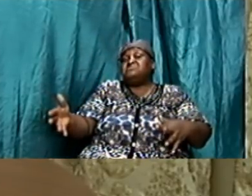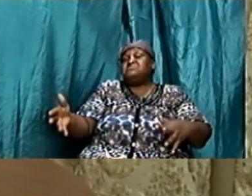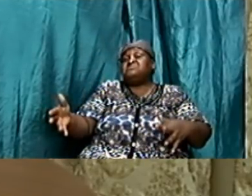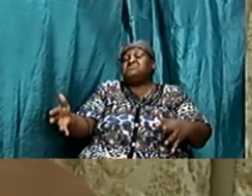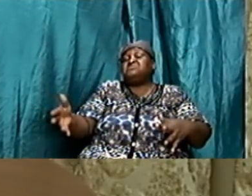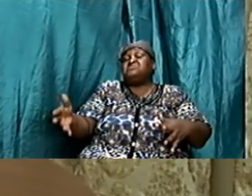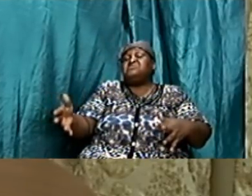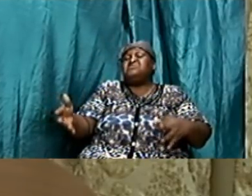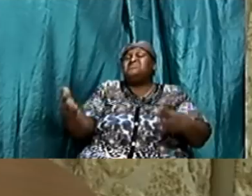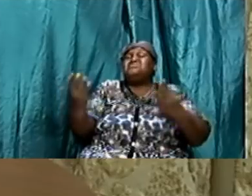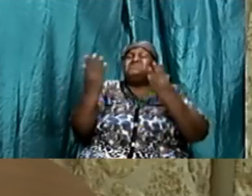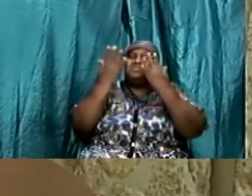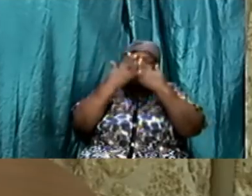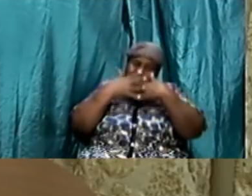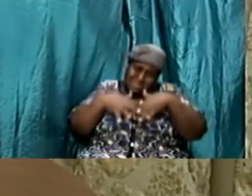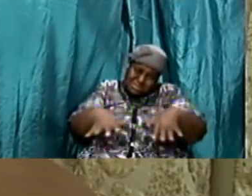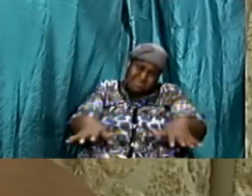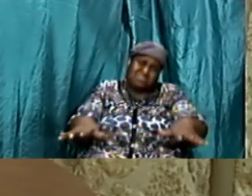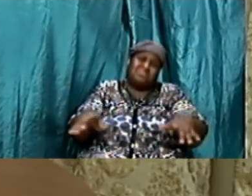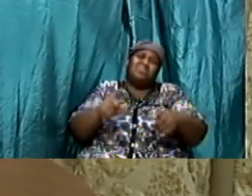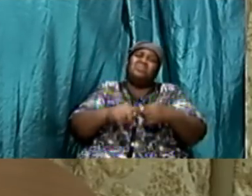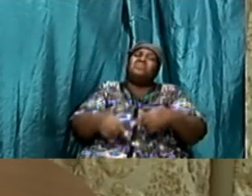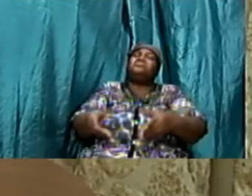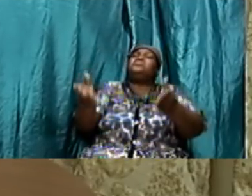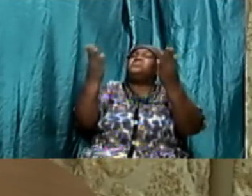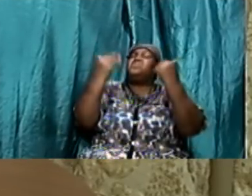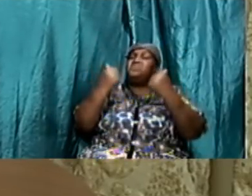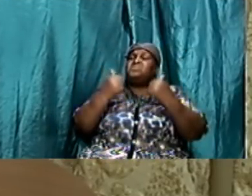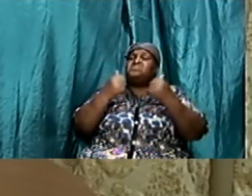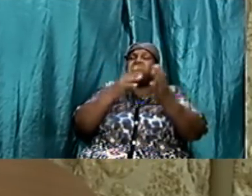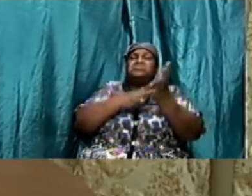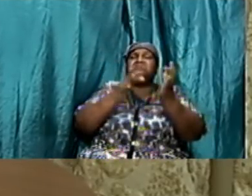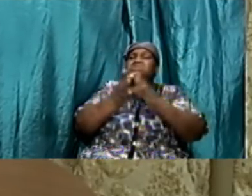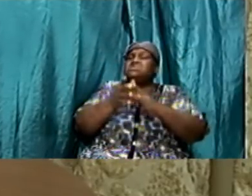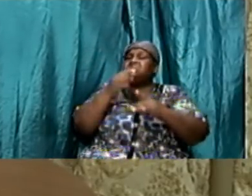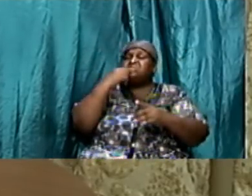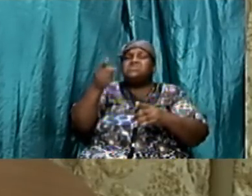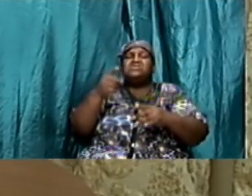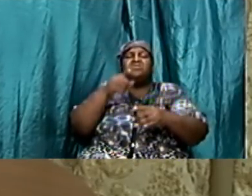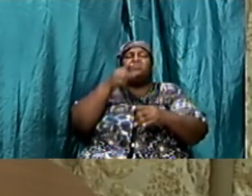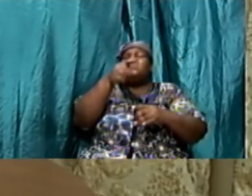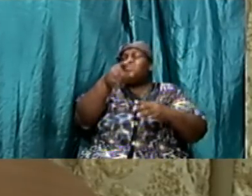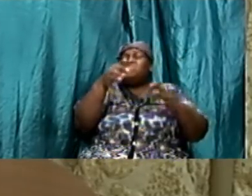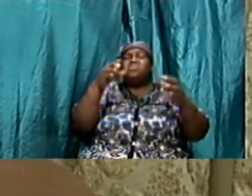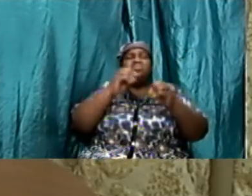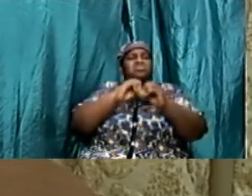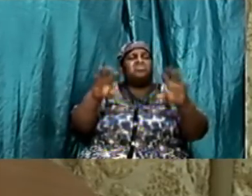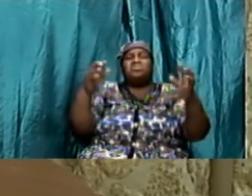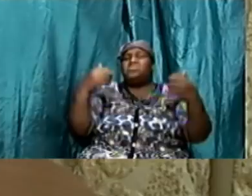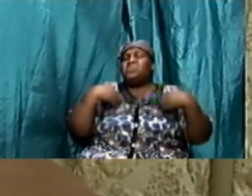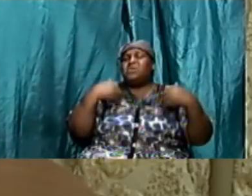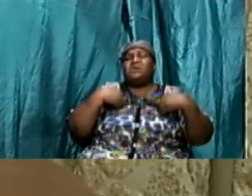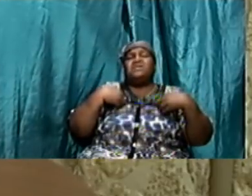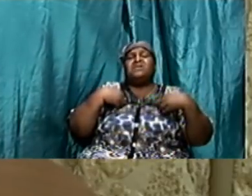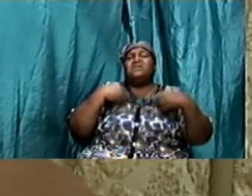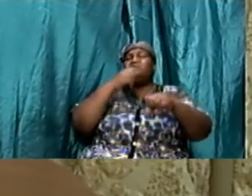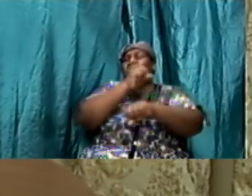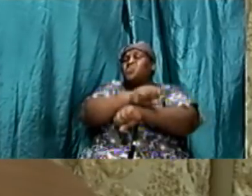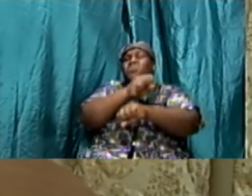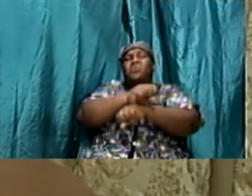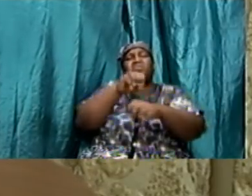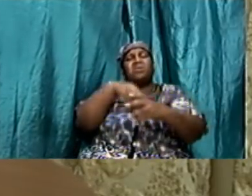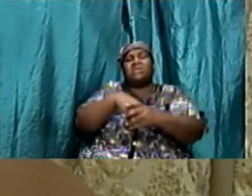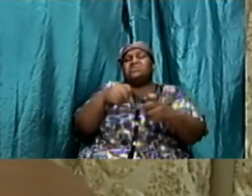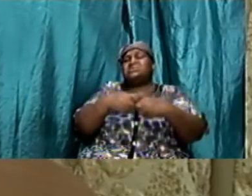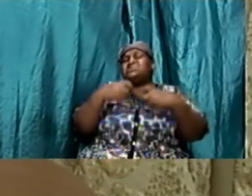Jesus is saying that you don't have to toil no more in sin this is what this whole covenant was about this is